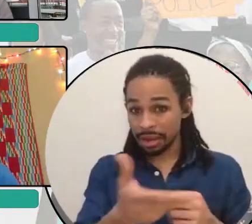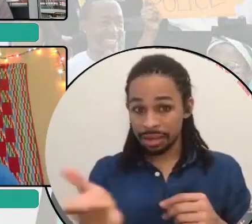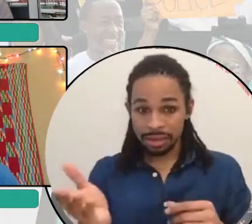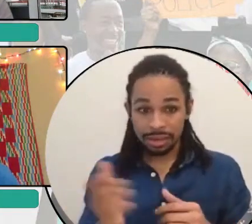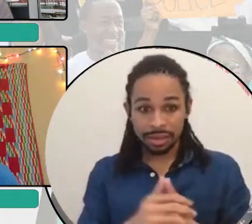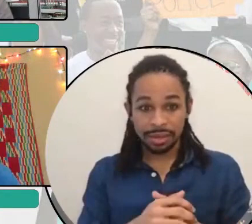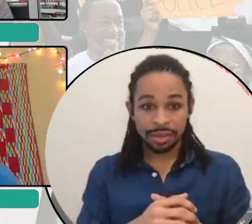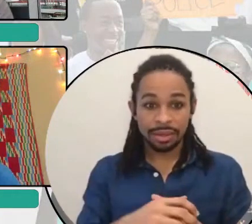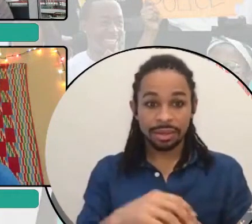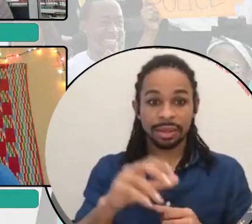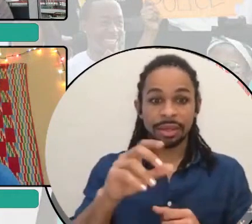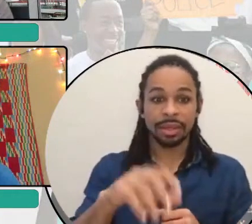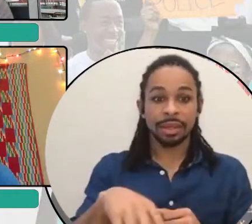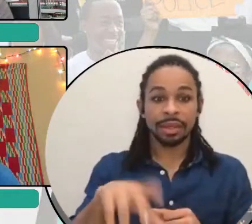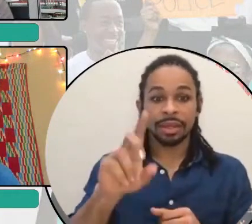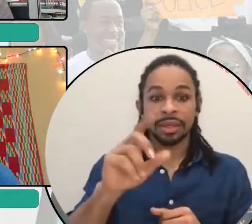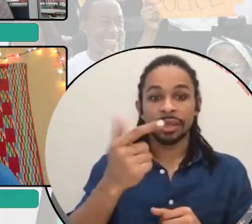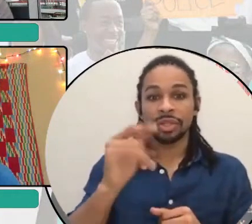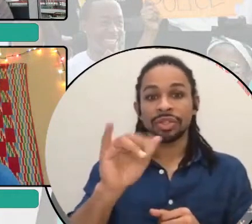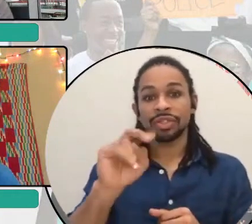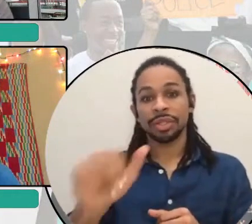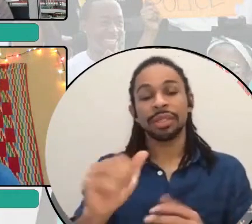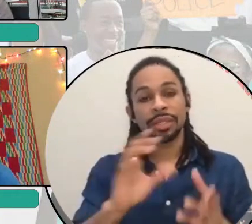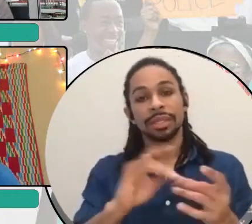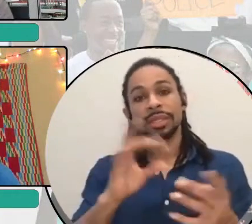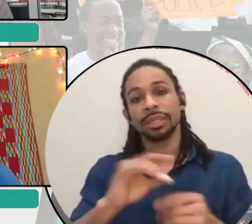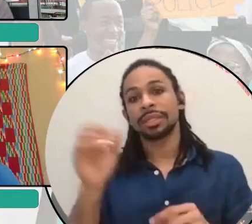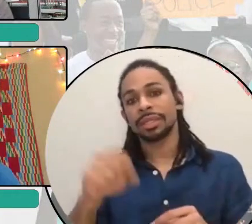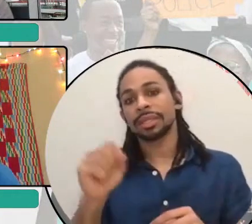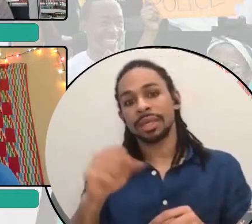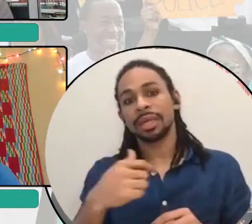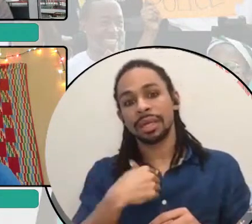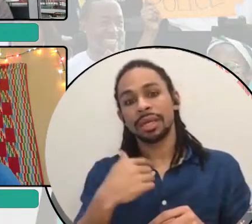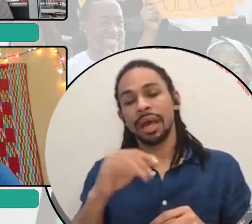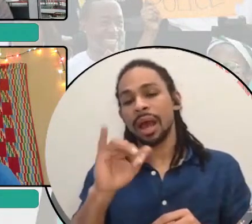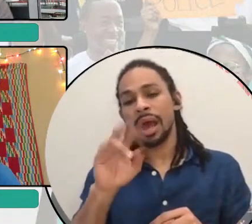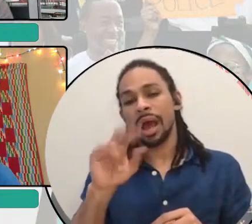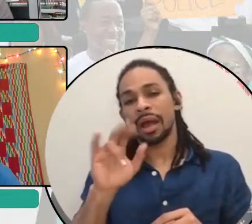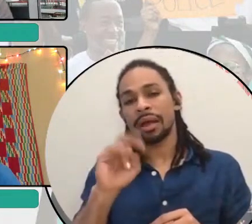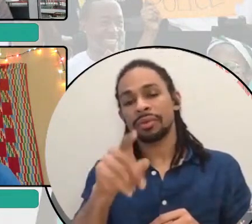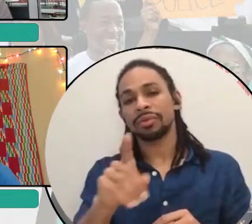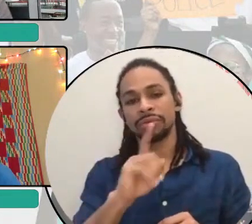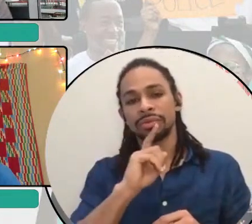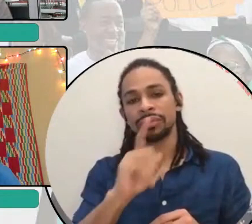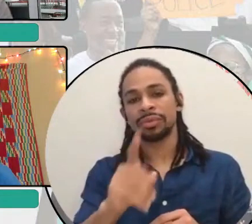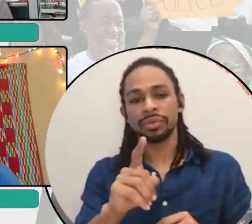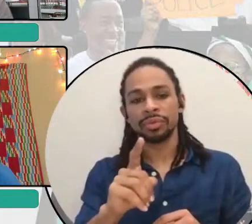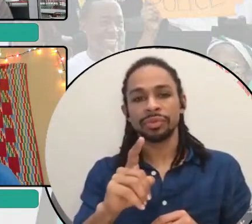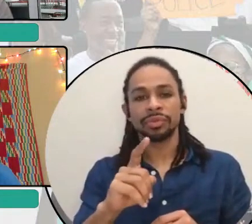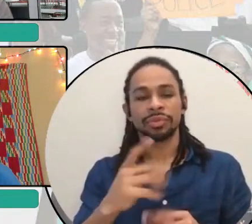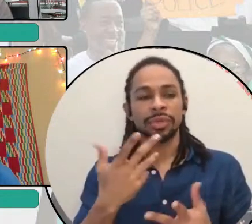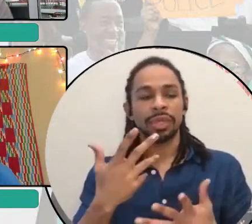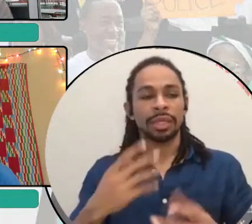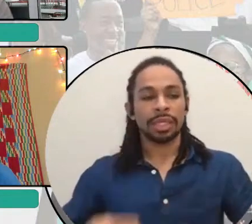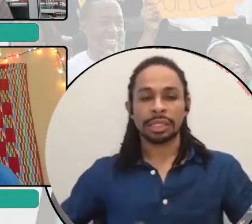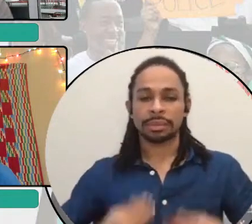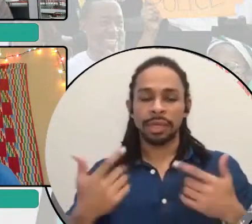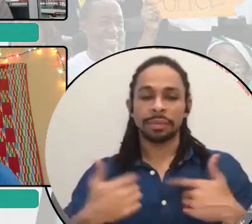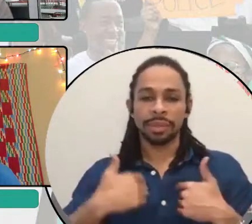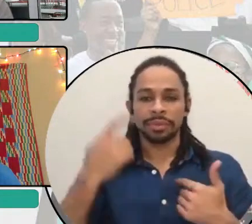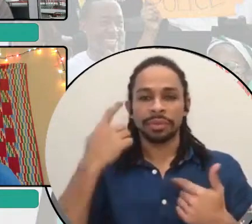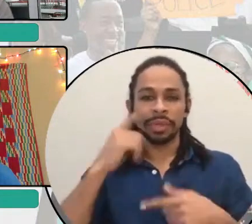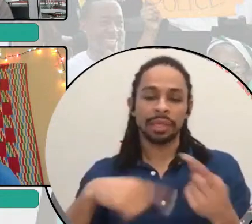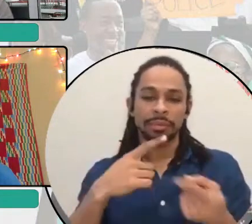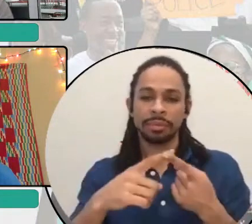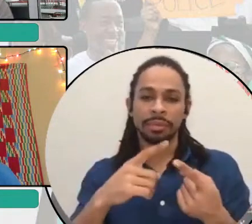I just wanted to say something because that was really, um, Ivan, your, you really provoked me talking about abolition being only in the future. And